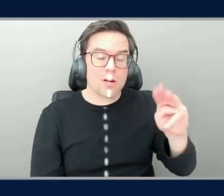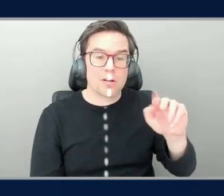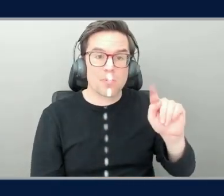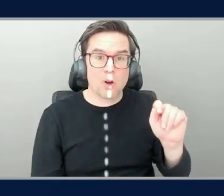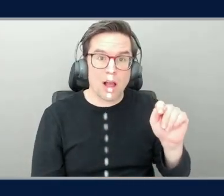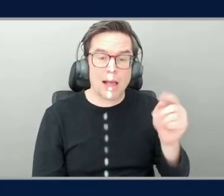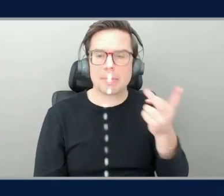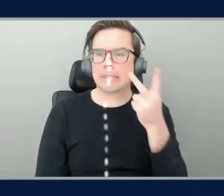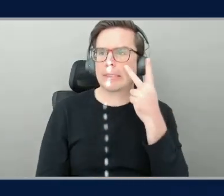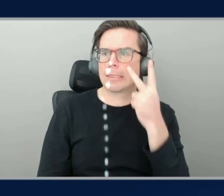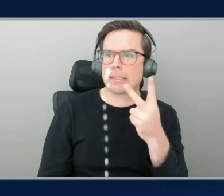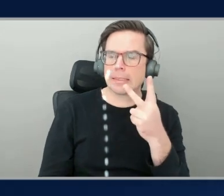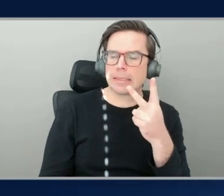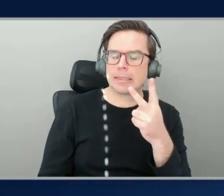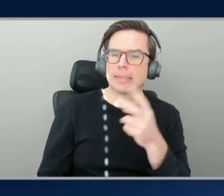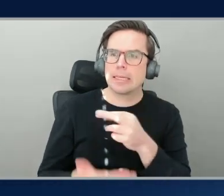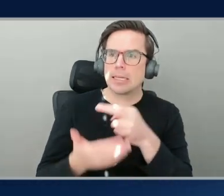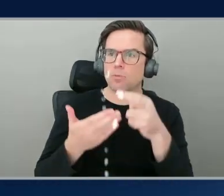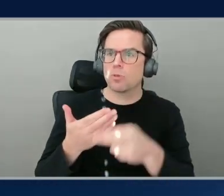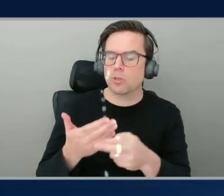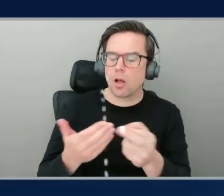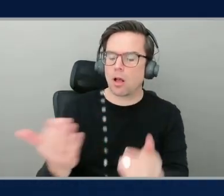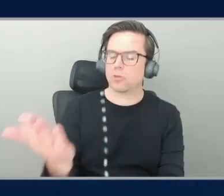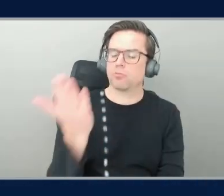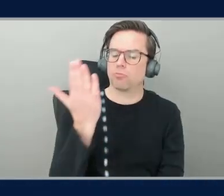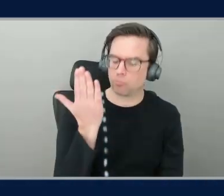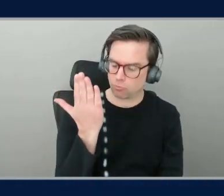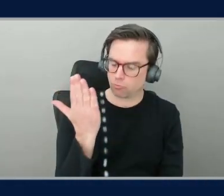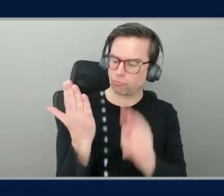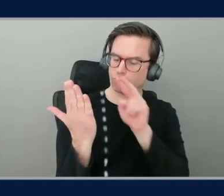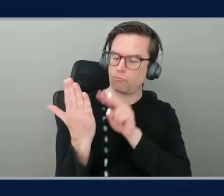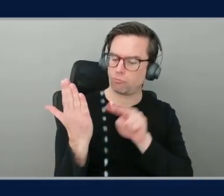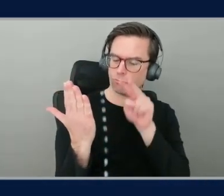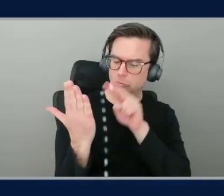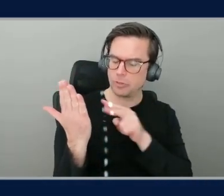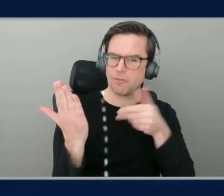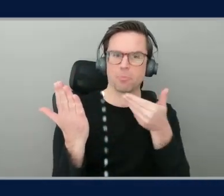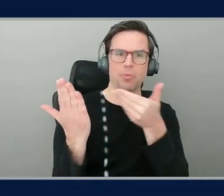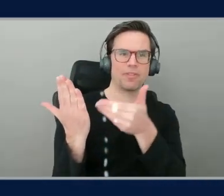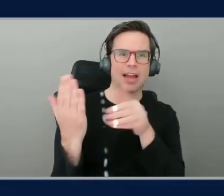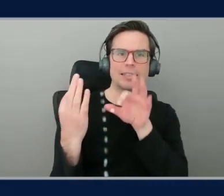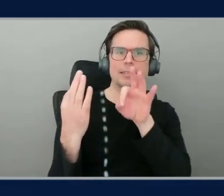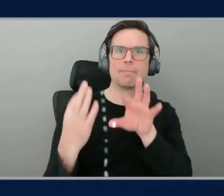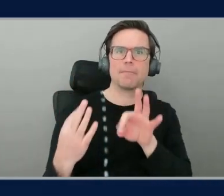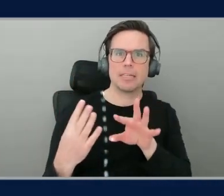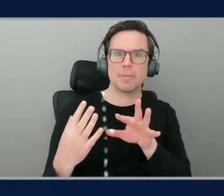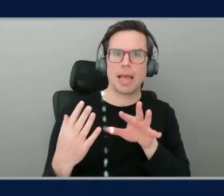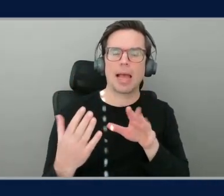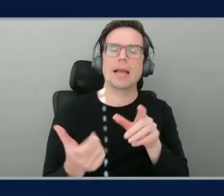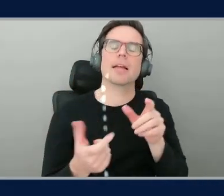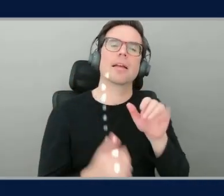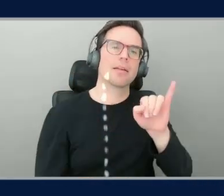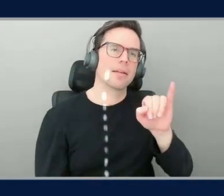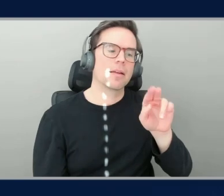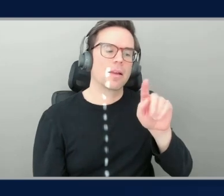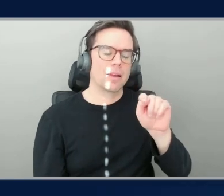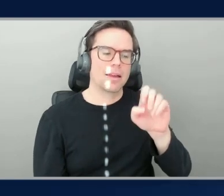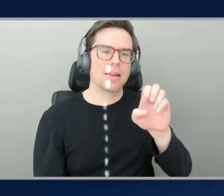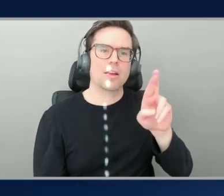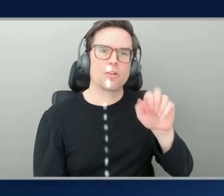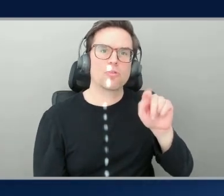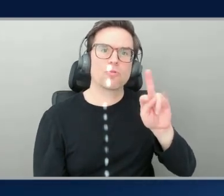thinking, looking at that output, giving some feedback, iterating. Then you actually get that dynamic feel for what it's like to actually be